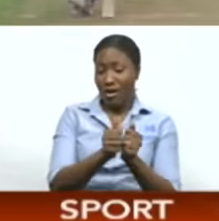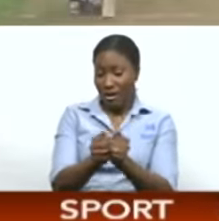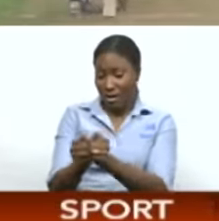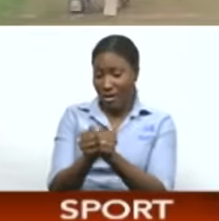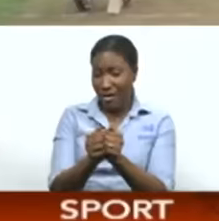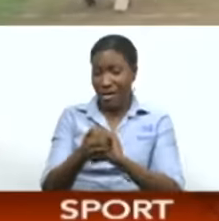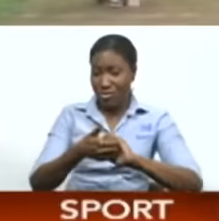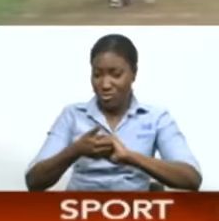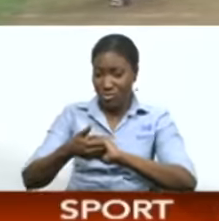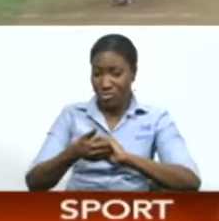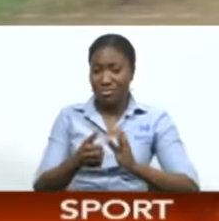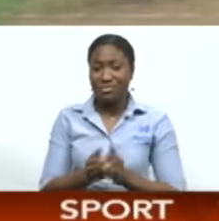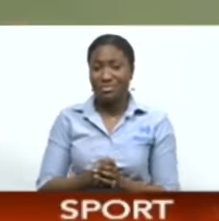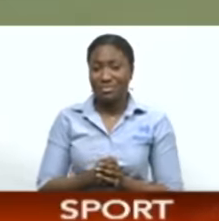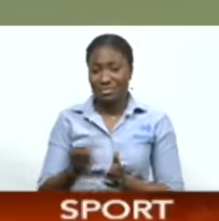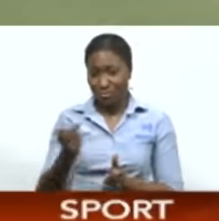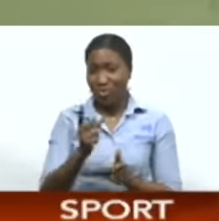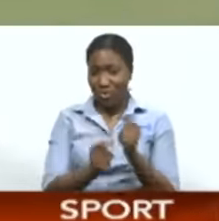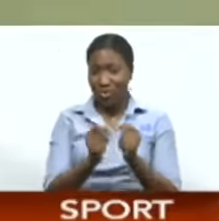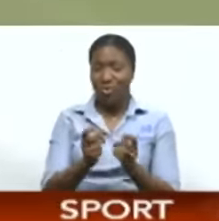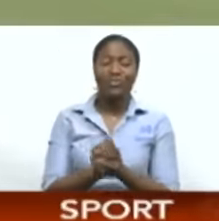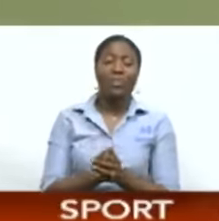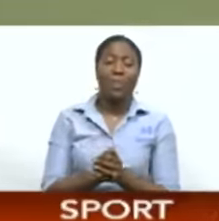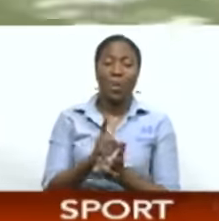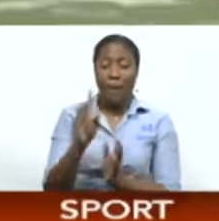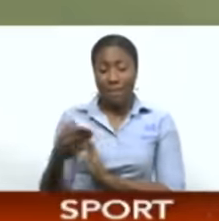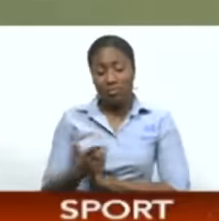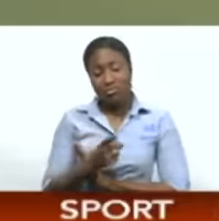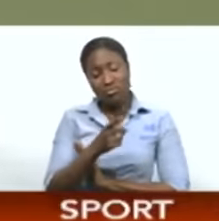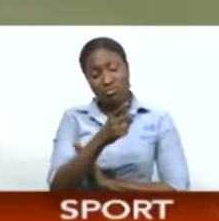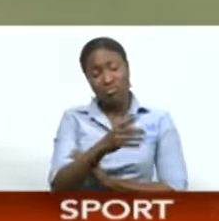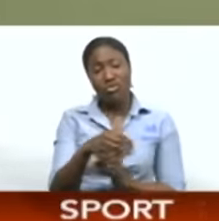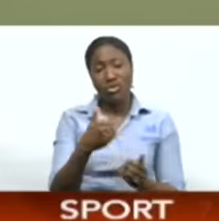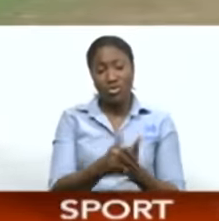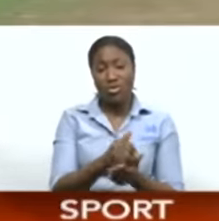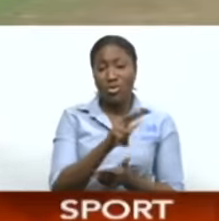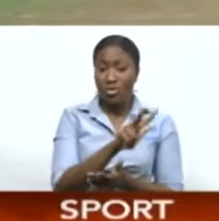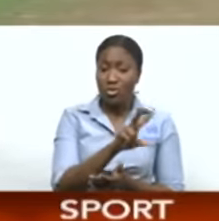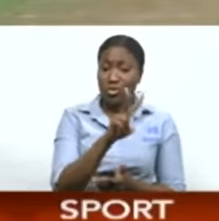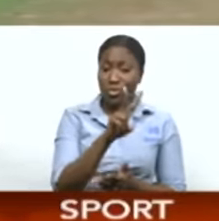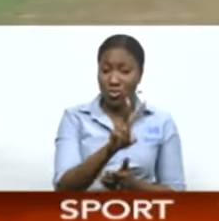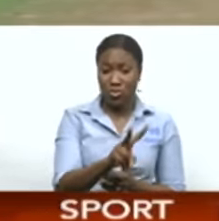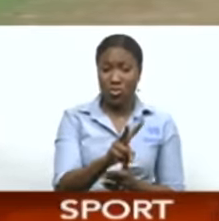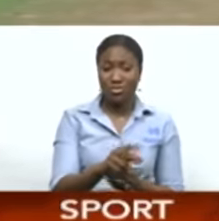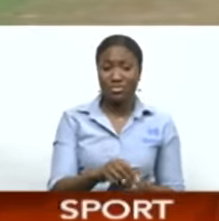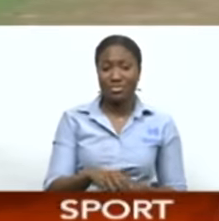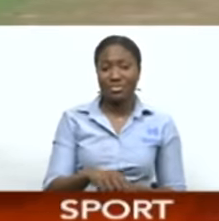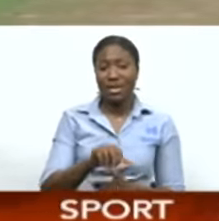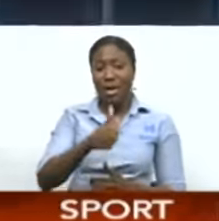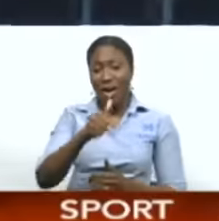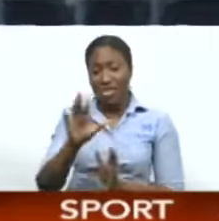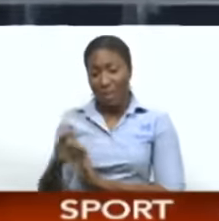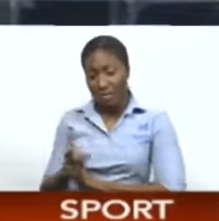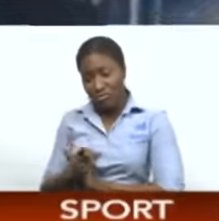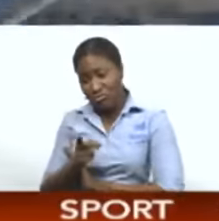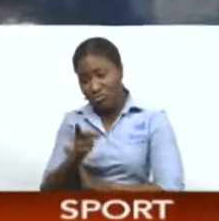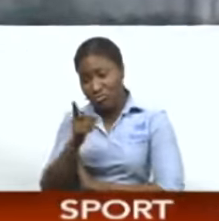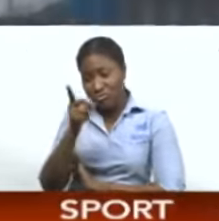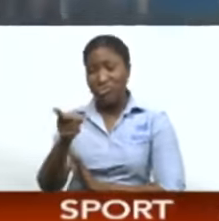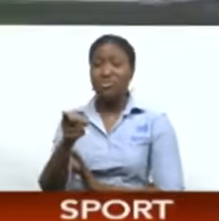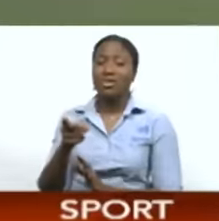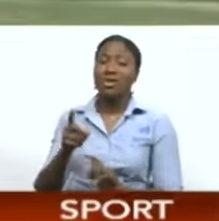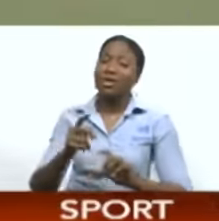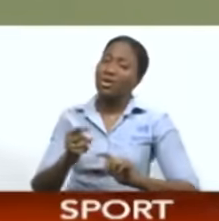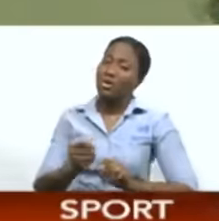their own. Utley's personal half-ton cost him just 32 deliveries. But Webster's approach to the milestone brought his demise